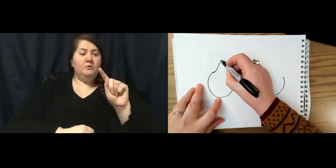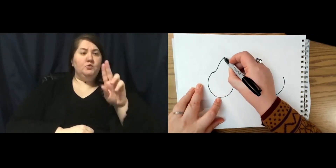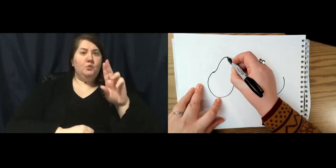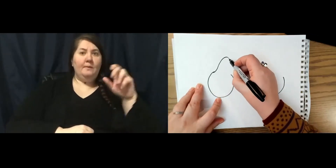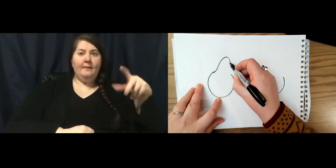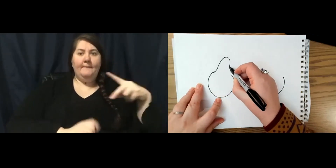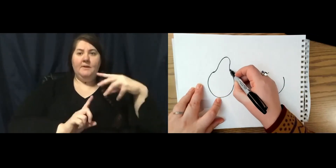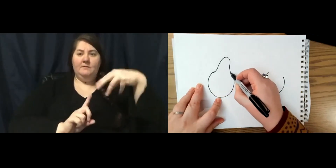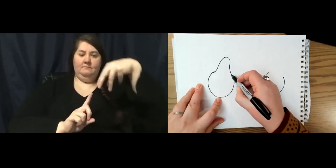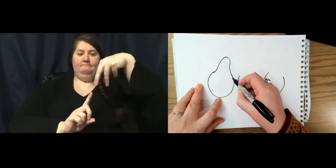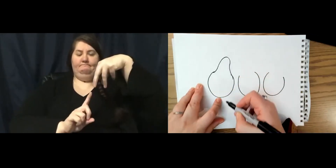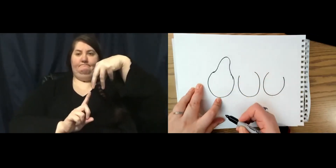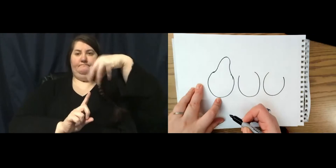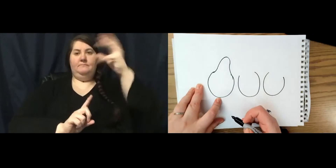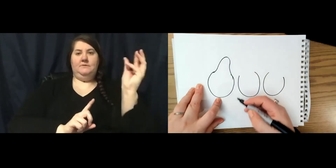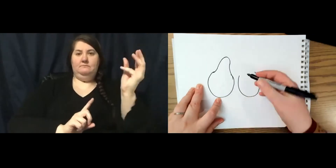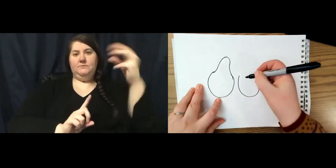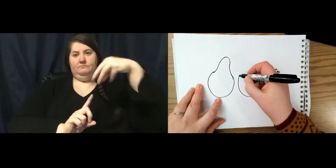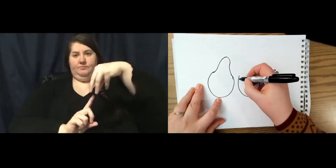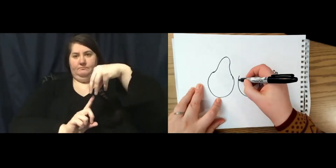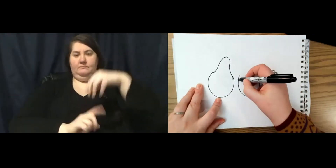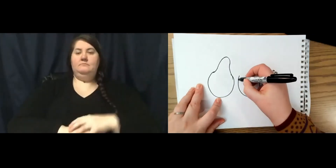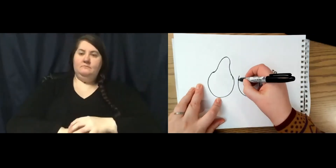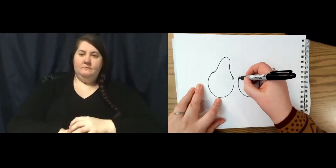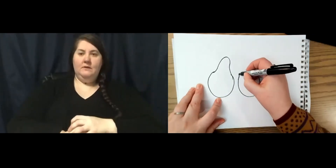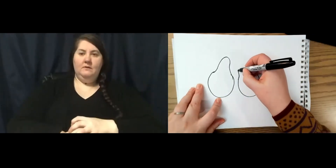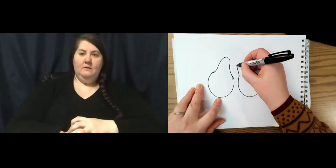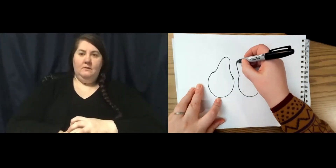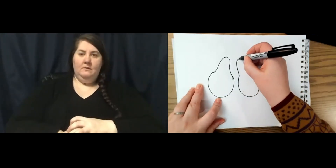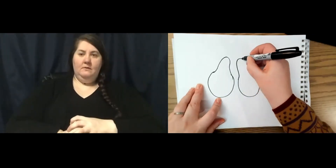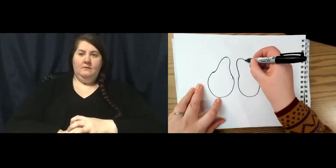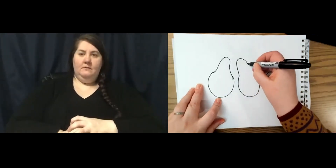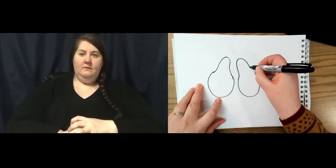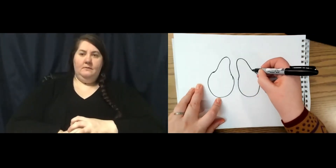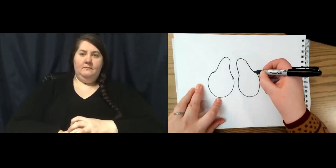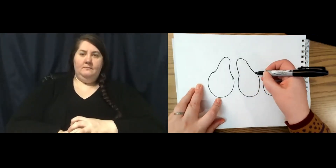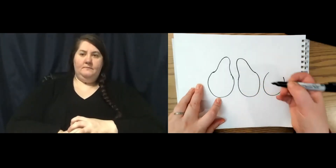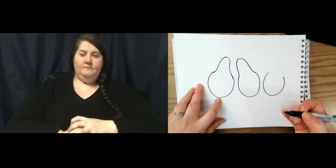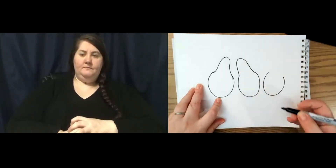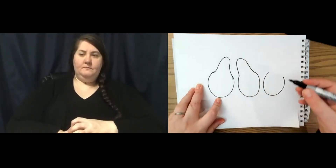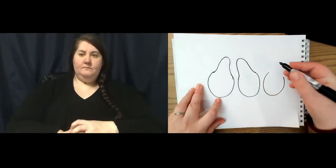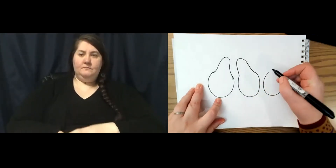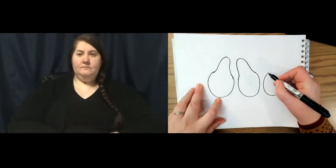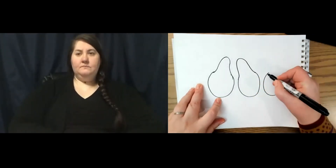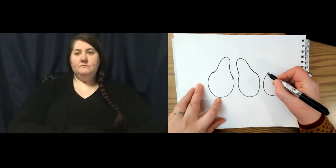up and down and over. And then up, down and over.